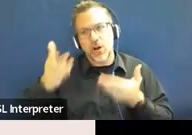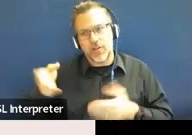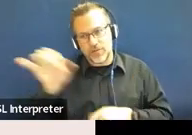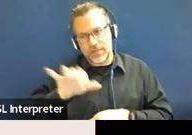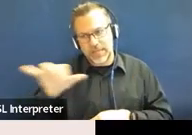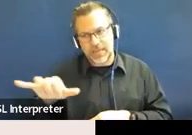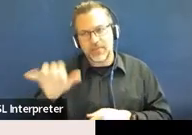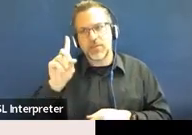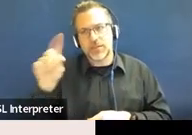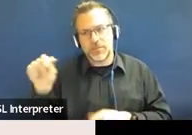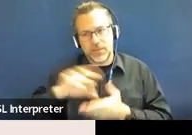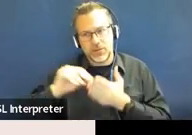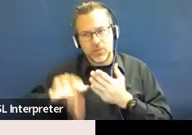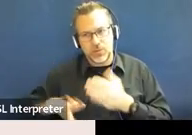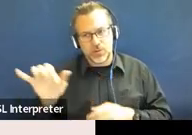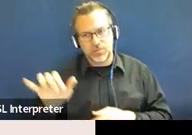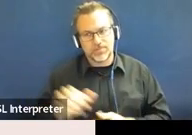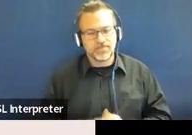disability.